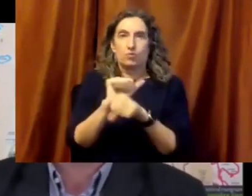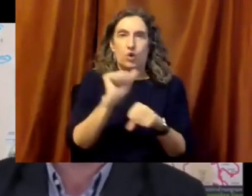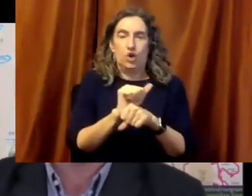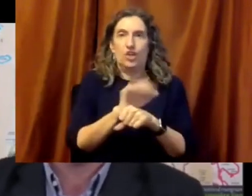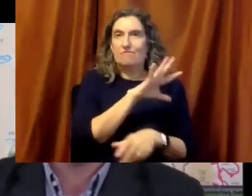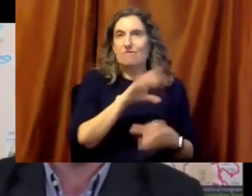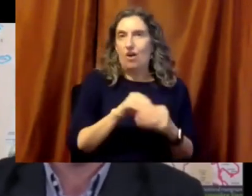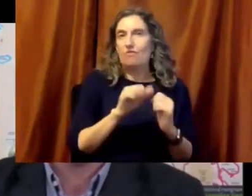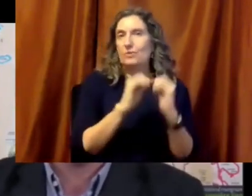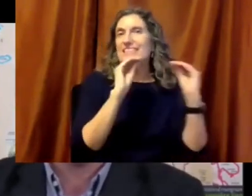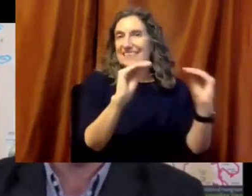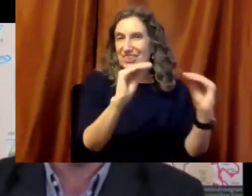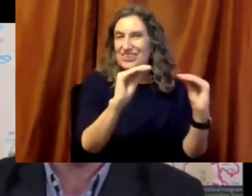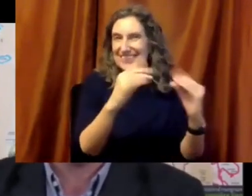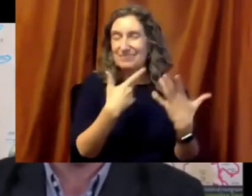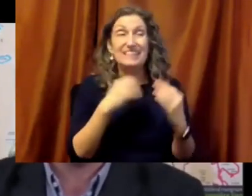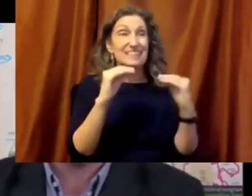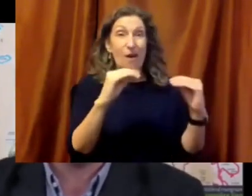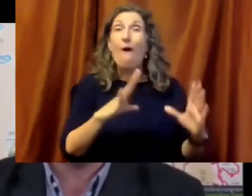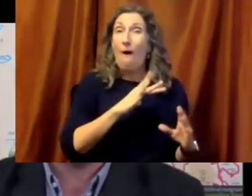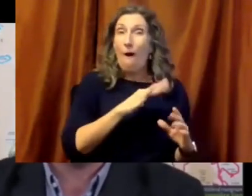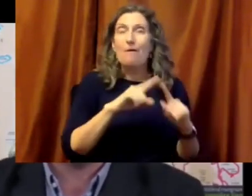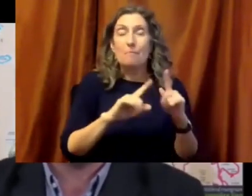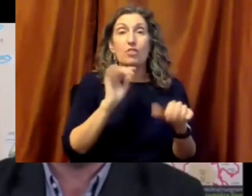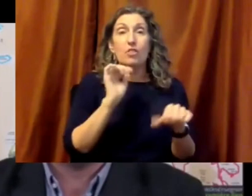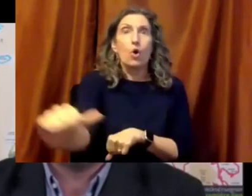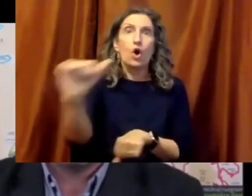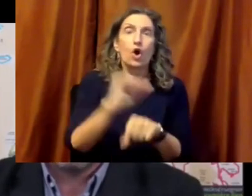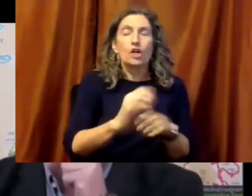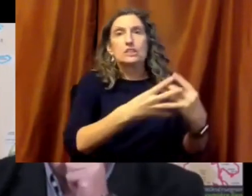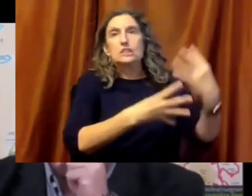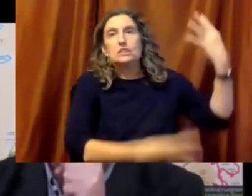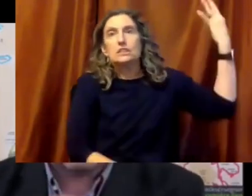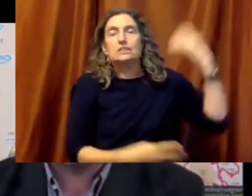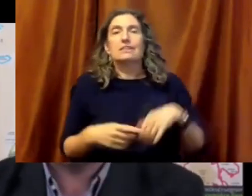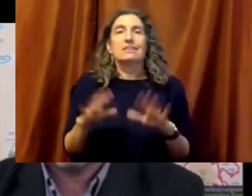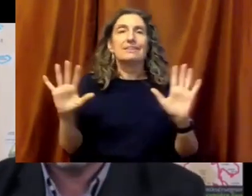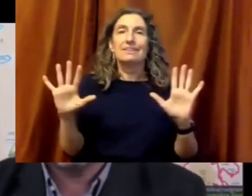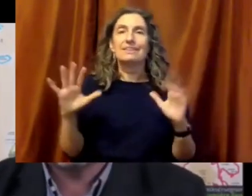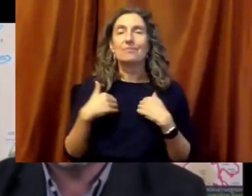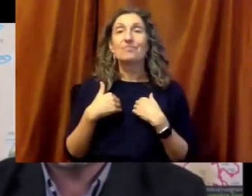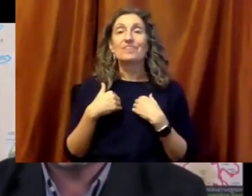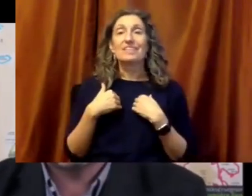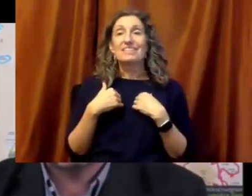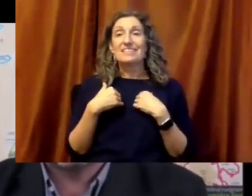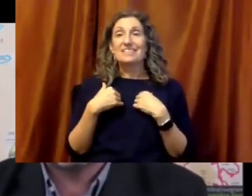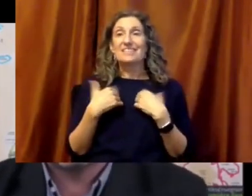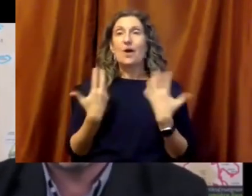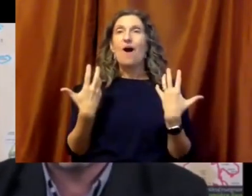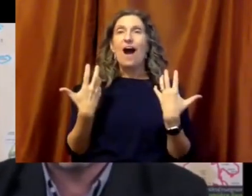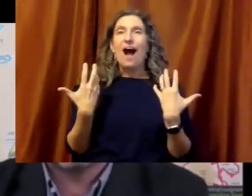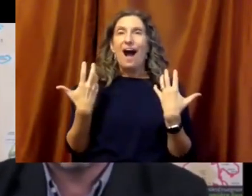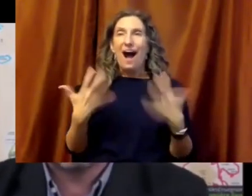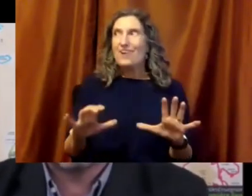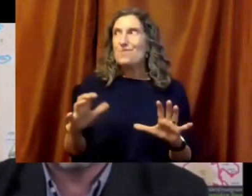the joyful labor of being an educator. And I don't want us to get back into